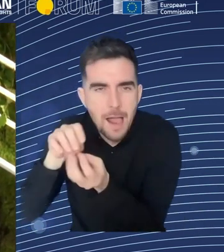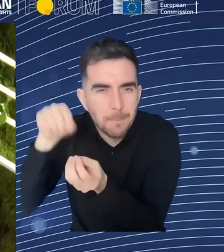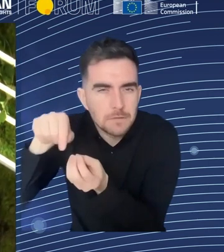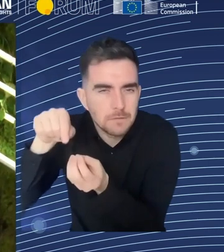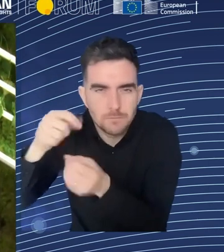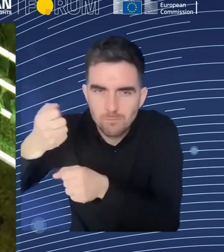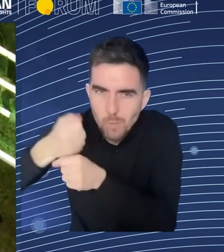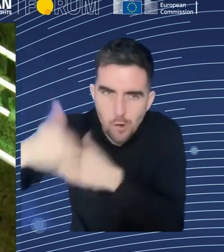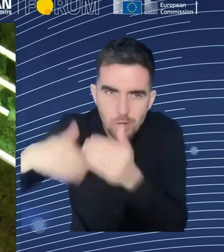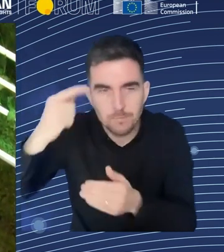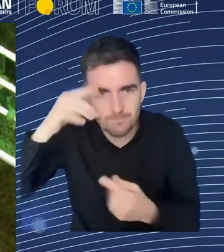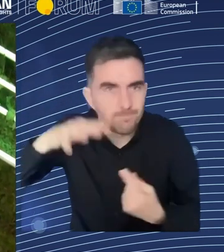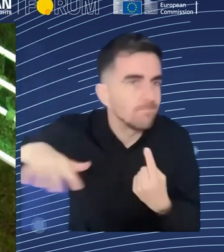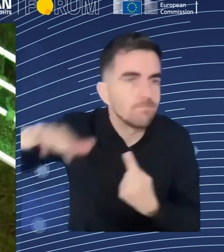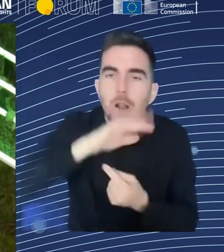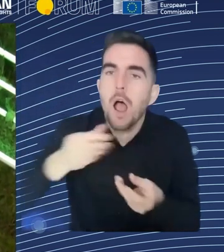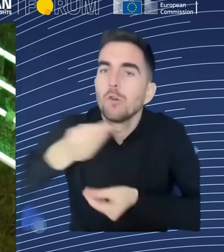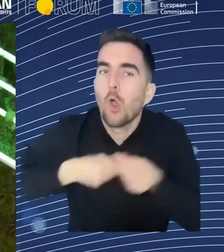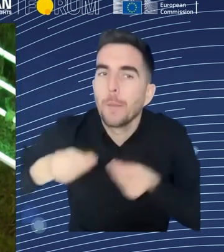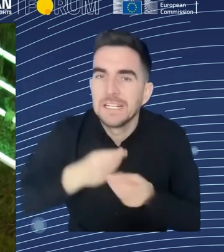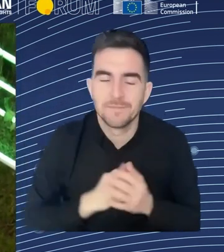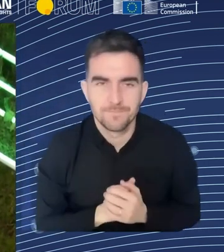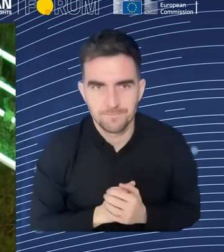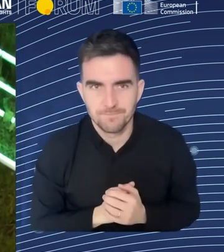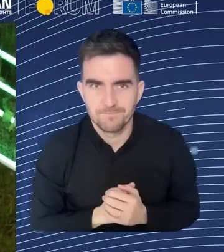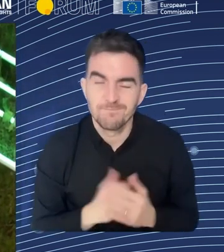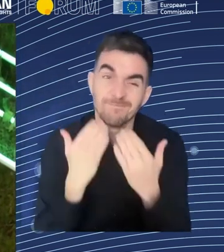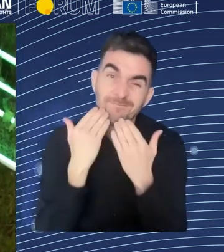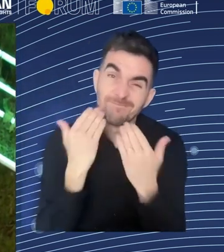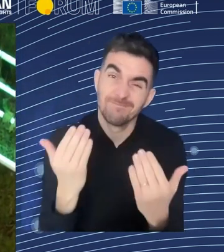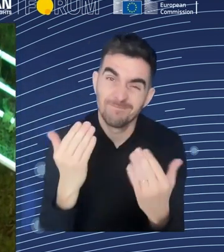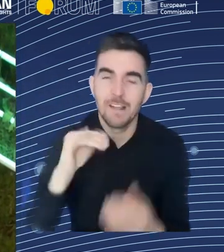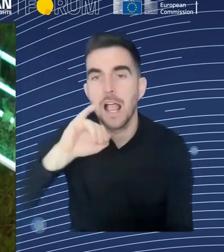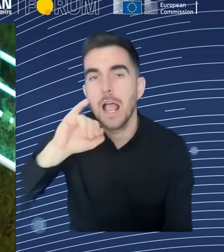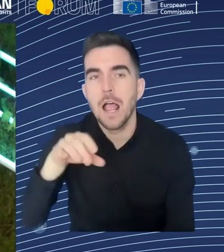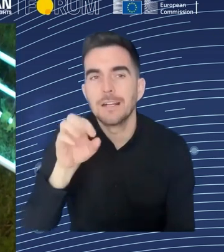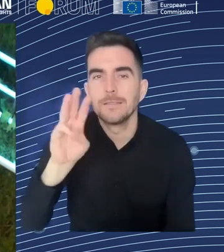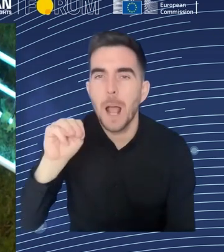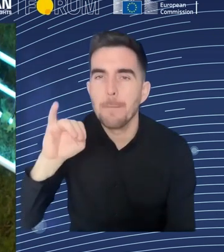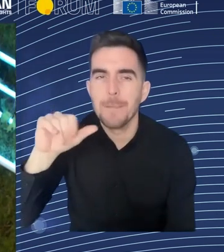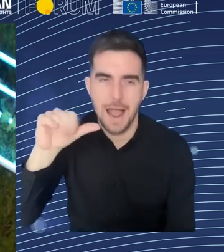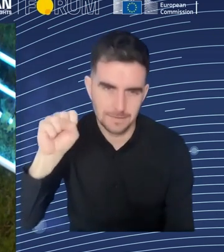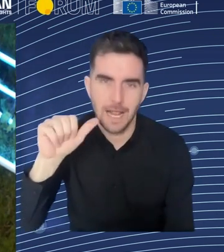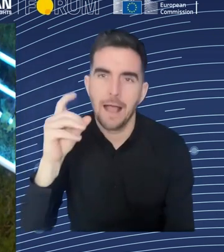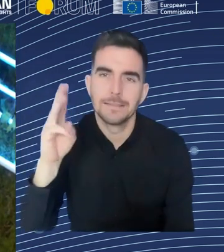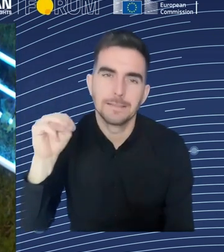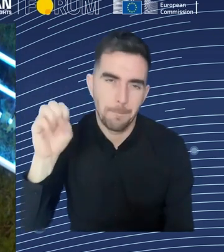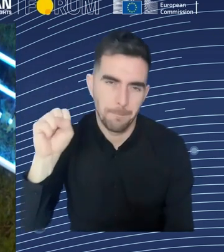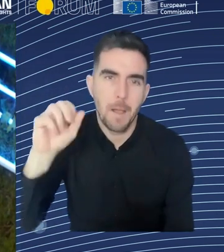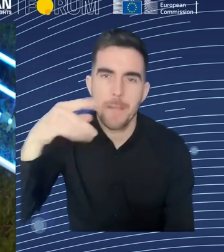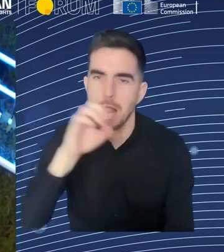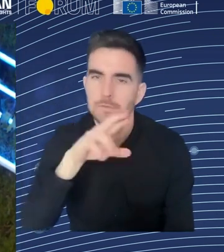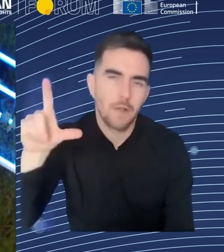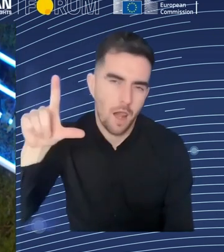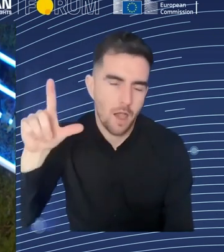Annette, what do you think, then, we should do about it? mean, should we establish new workers' rights, for example? And what is